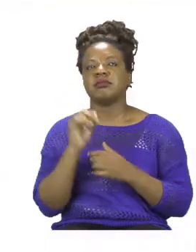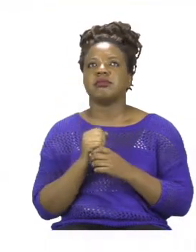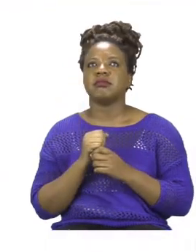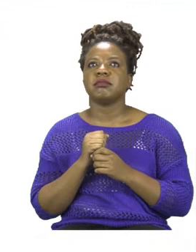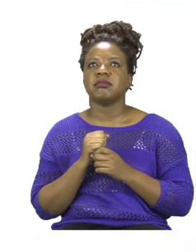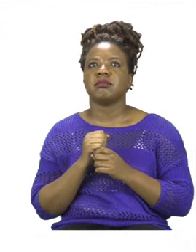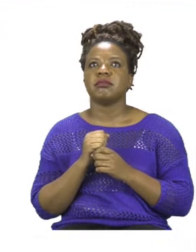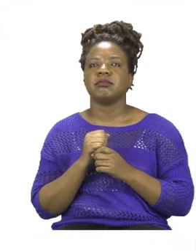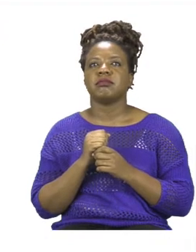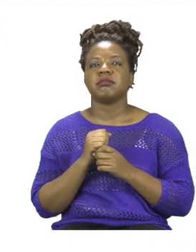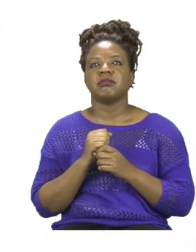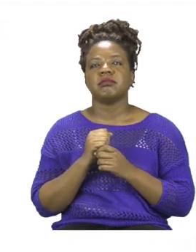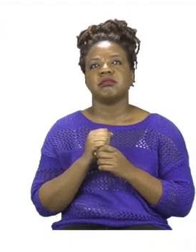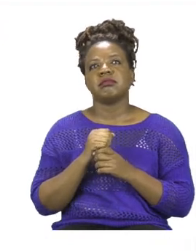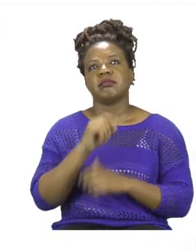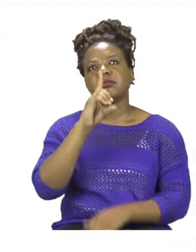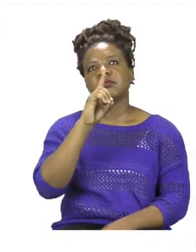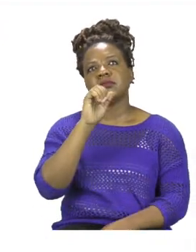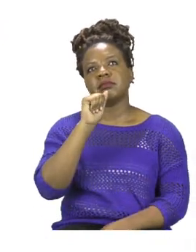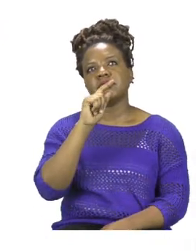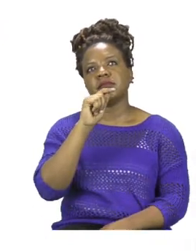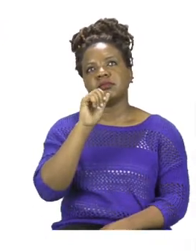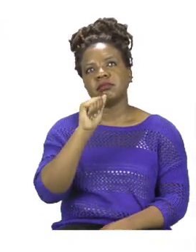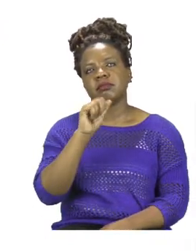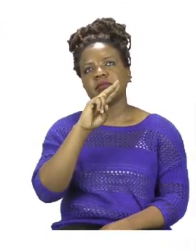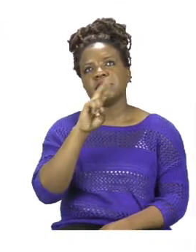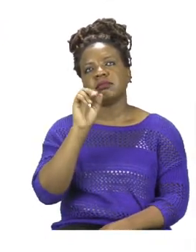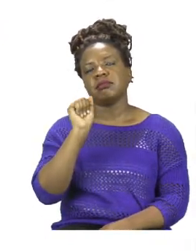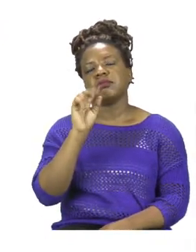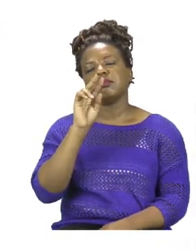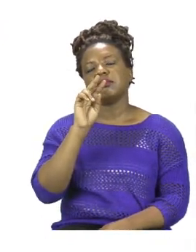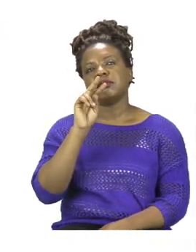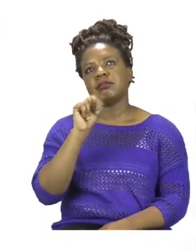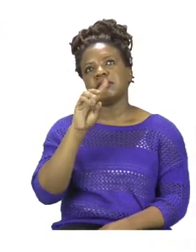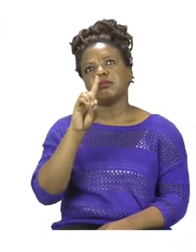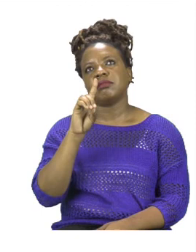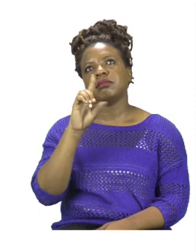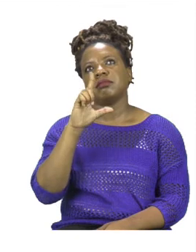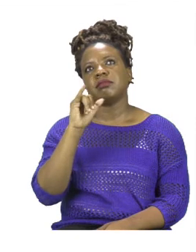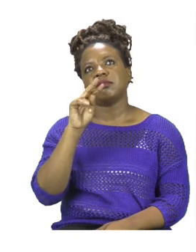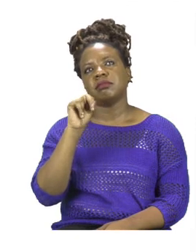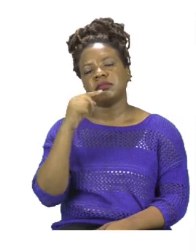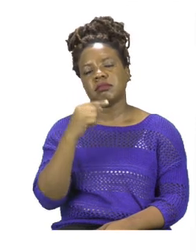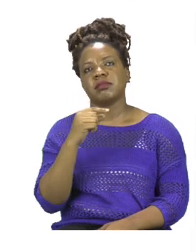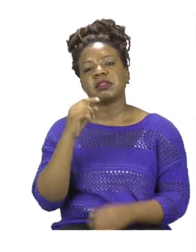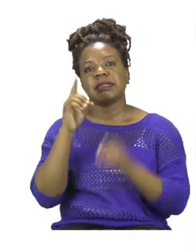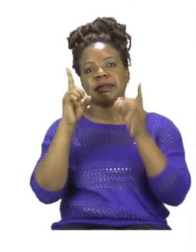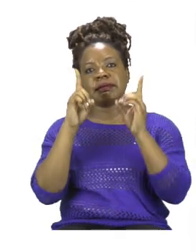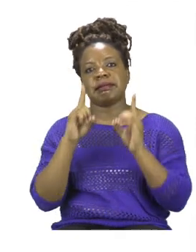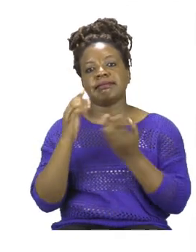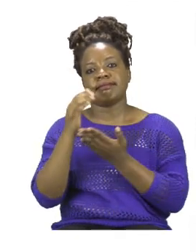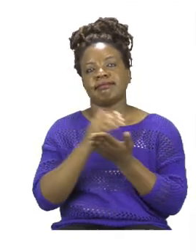page 27, we are doing data handling. This is when we are given some information on